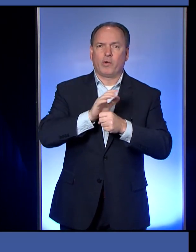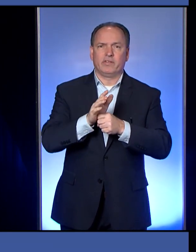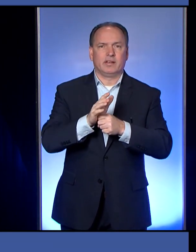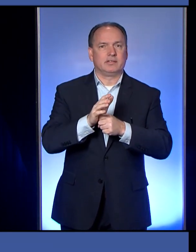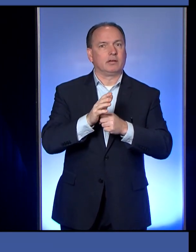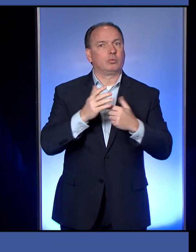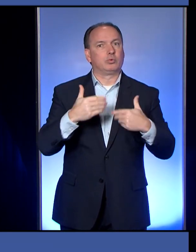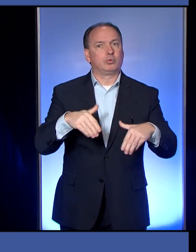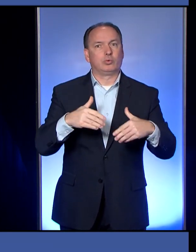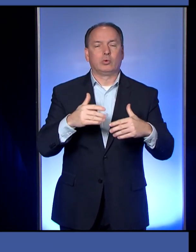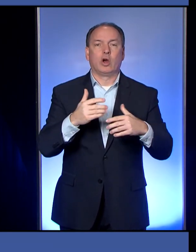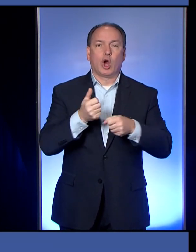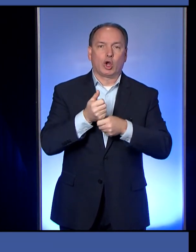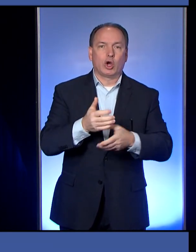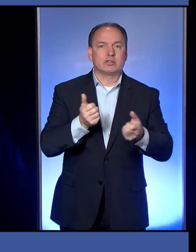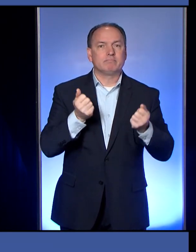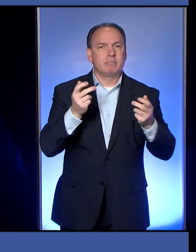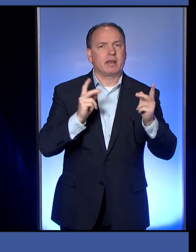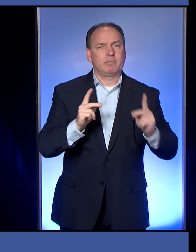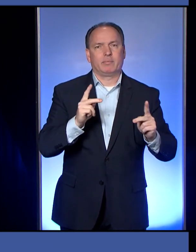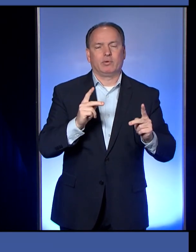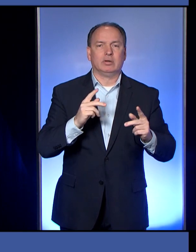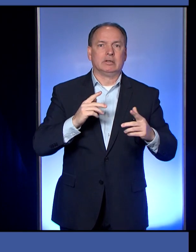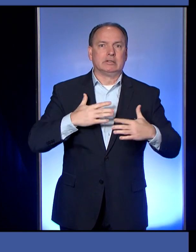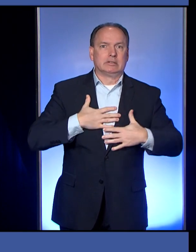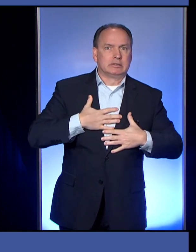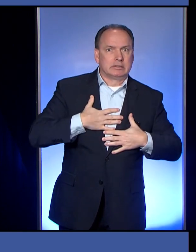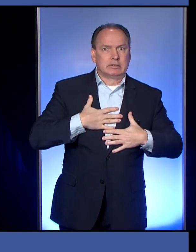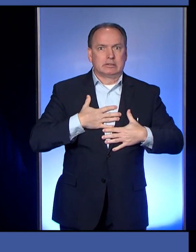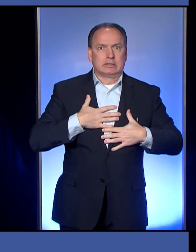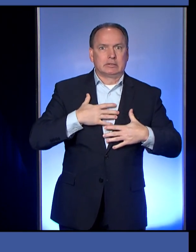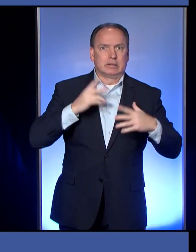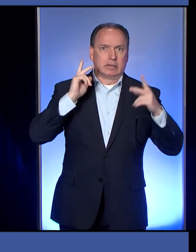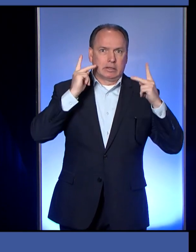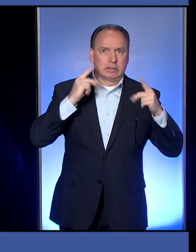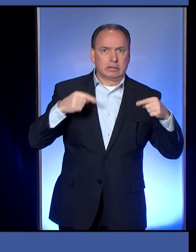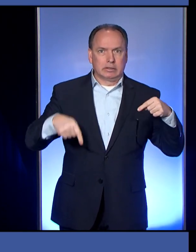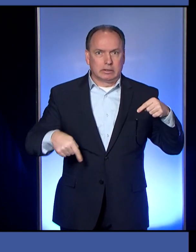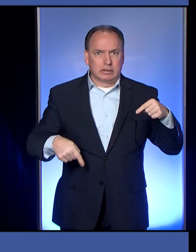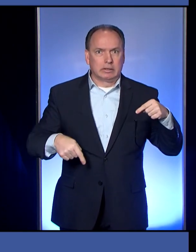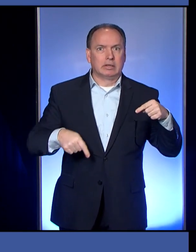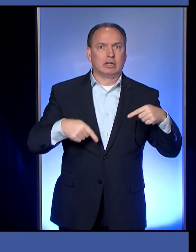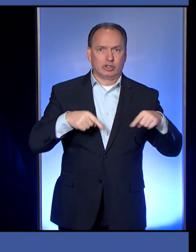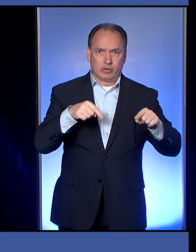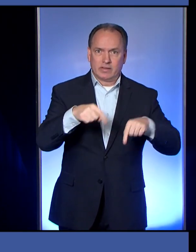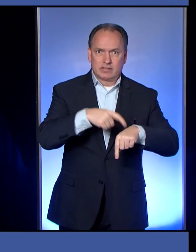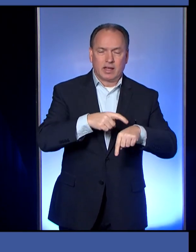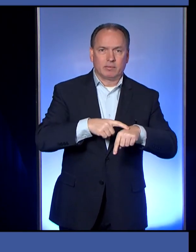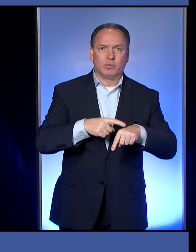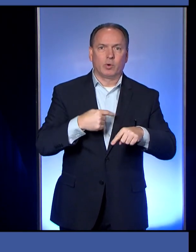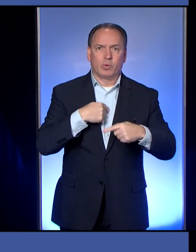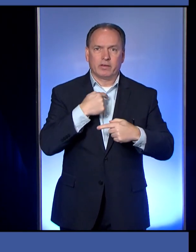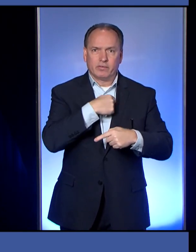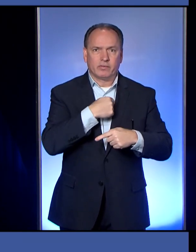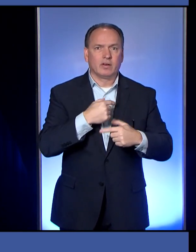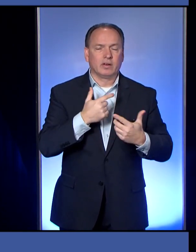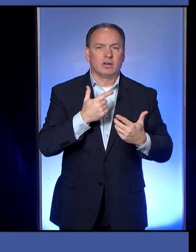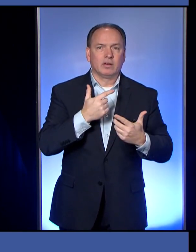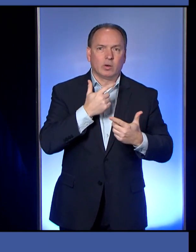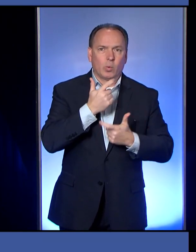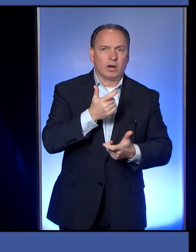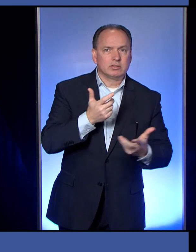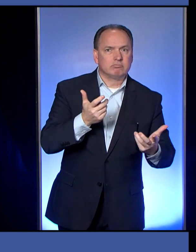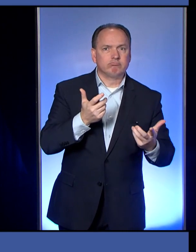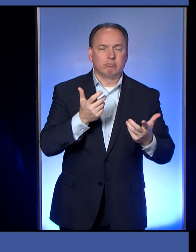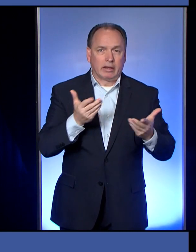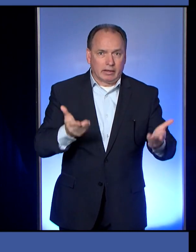many of us anxious, nervous, and uncomfortable. So during this time, we've launched a couple of warm lines. So here in Erie